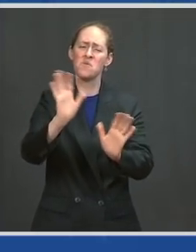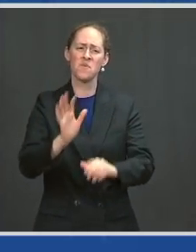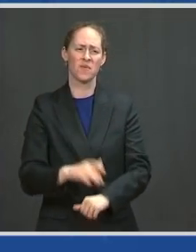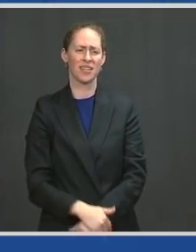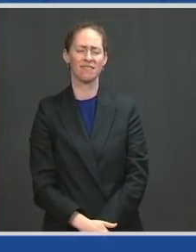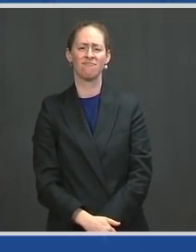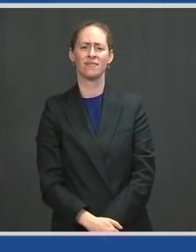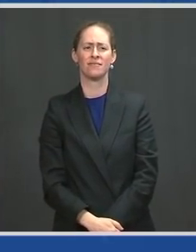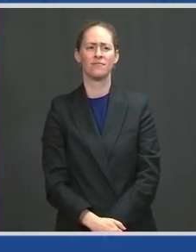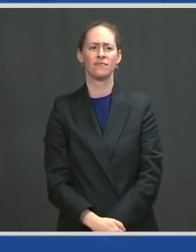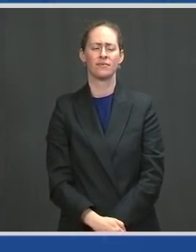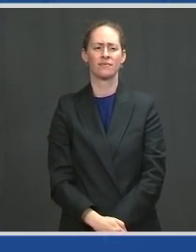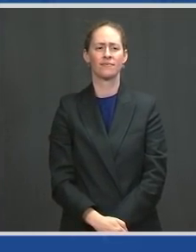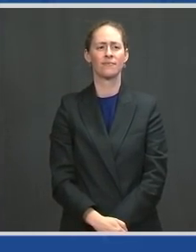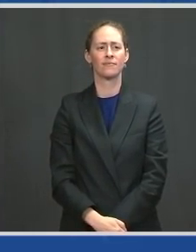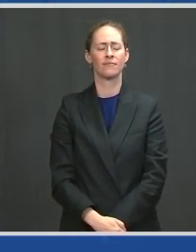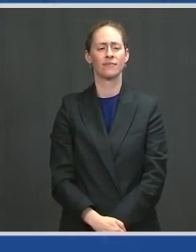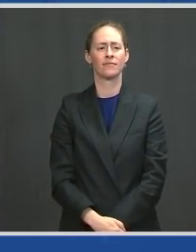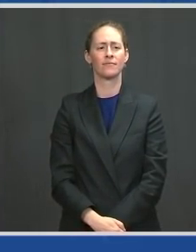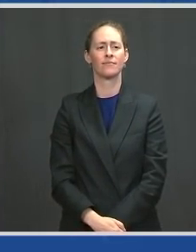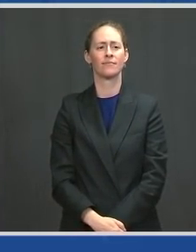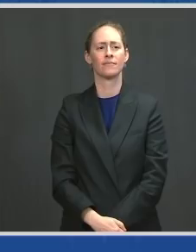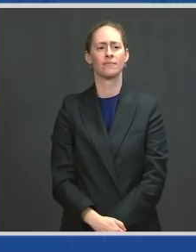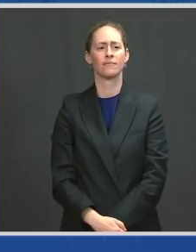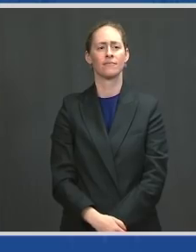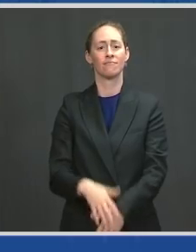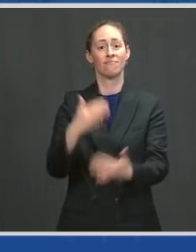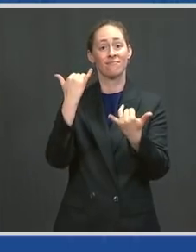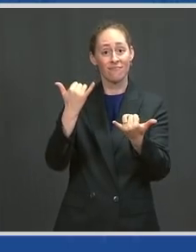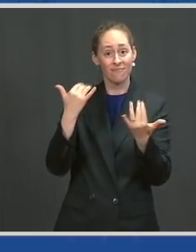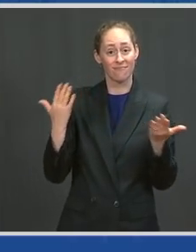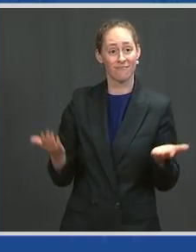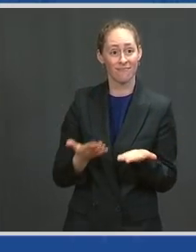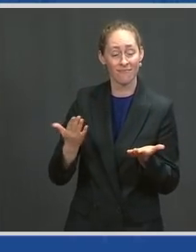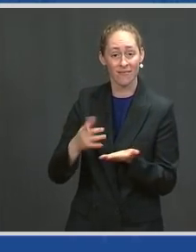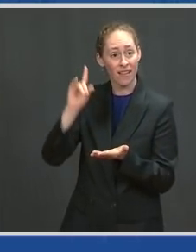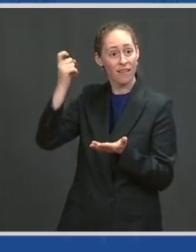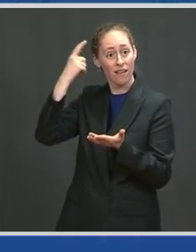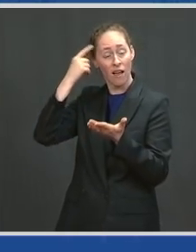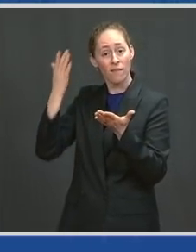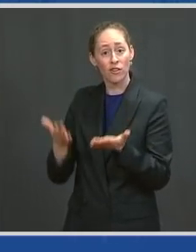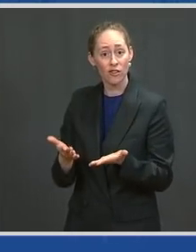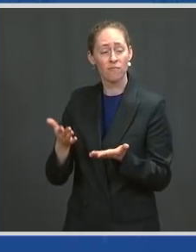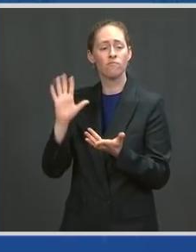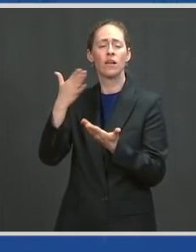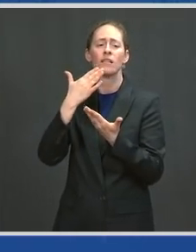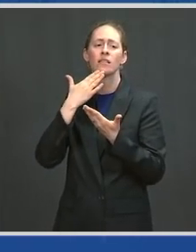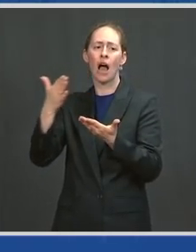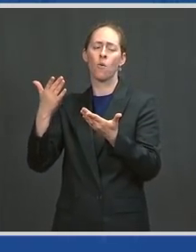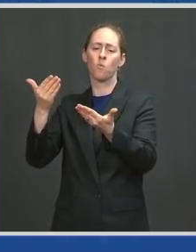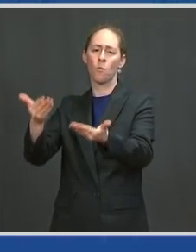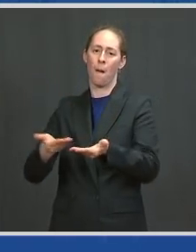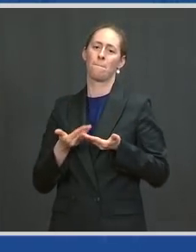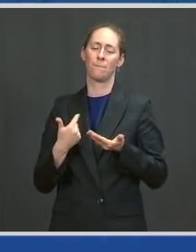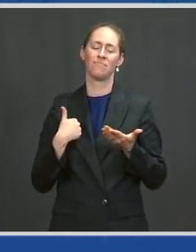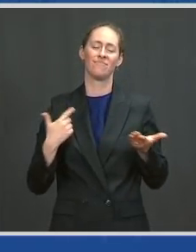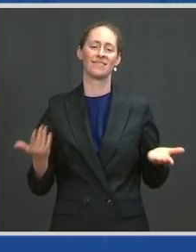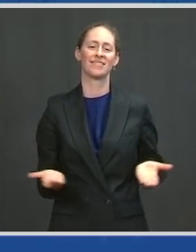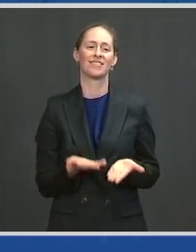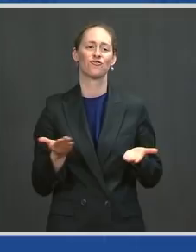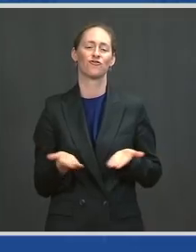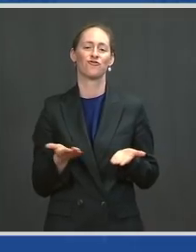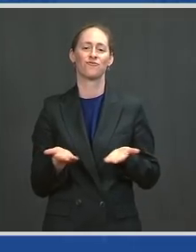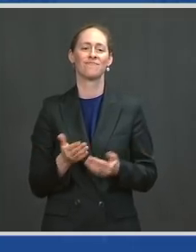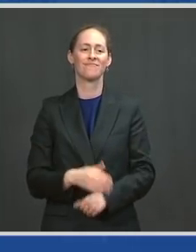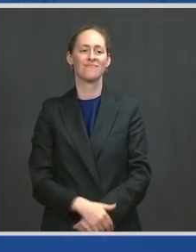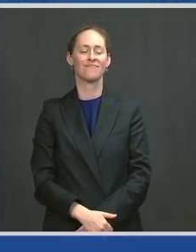we're in a position now, Governor Northam. I want to thank you for your welcome to the Commonwealth. And I want to thank you for all you're